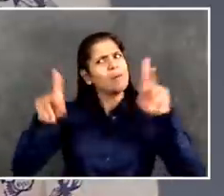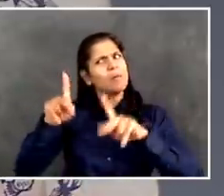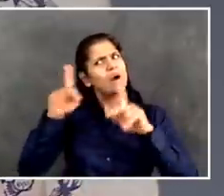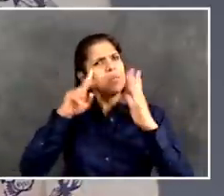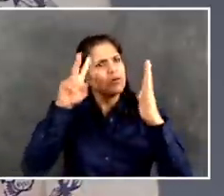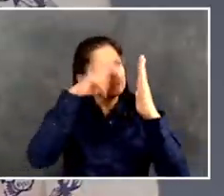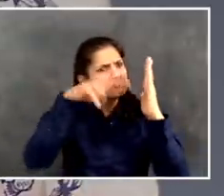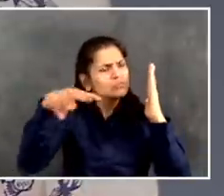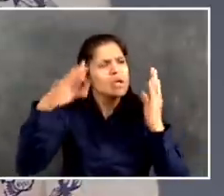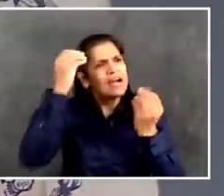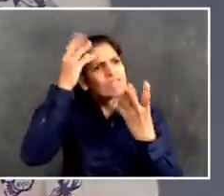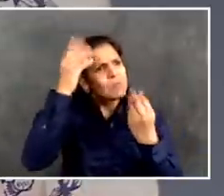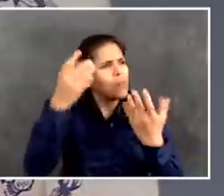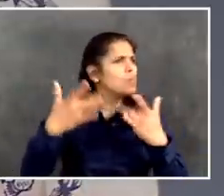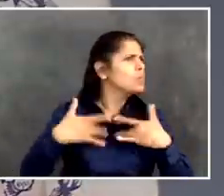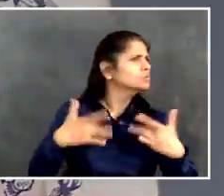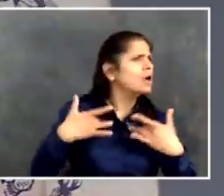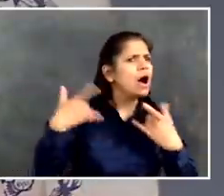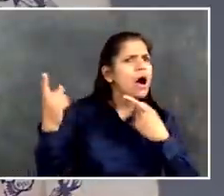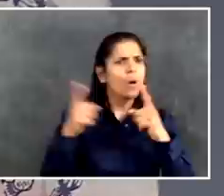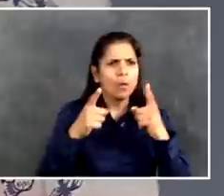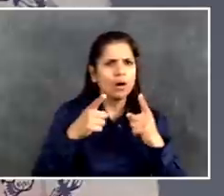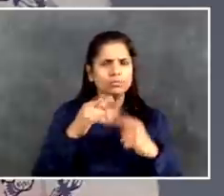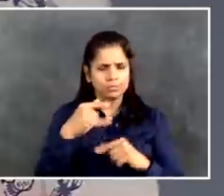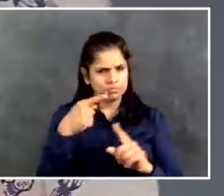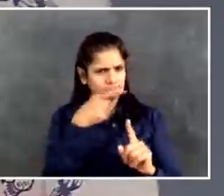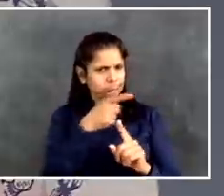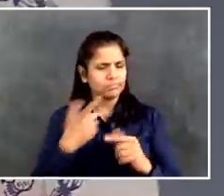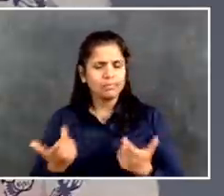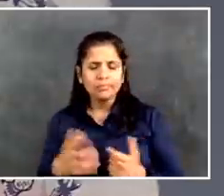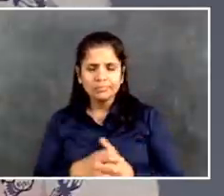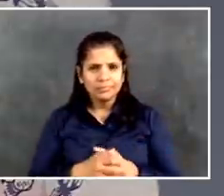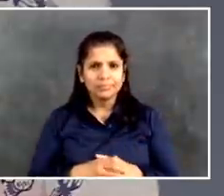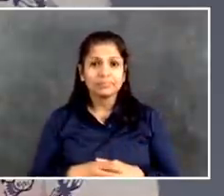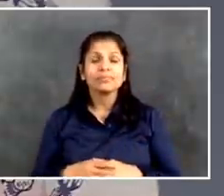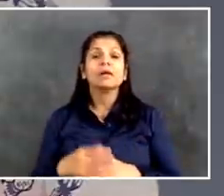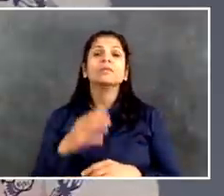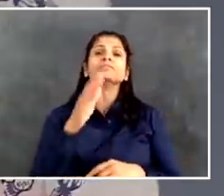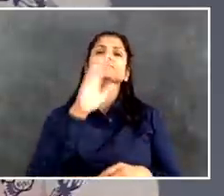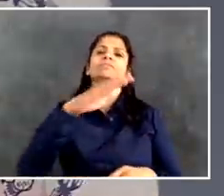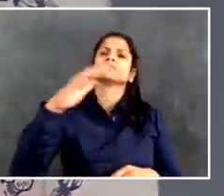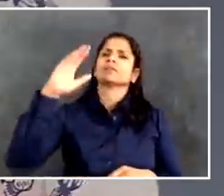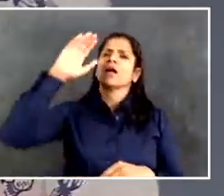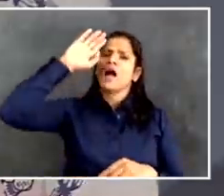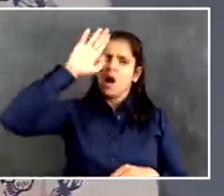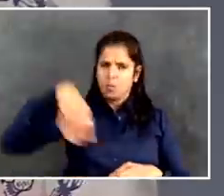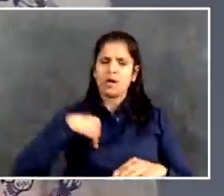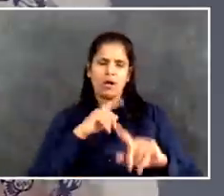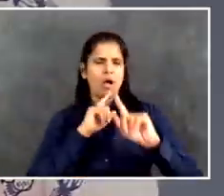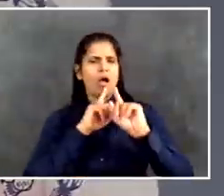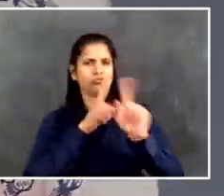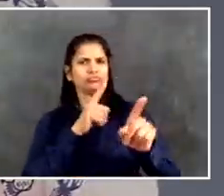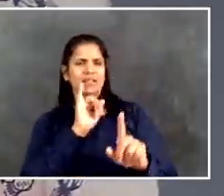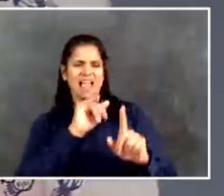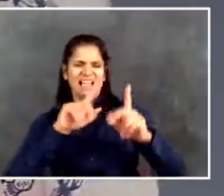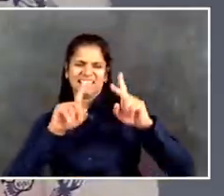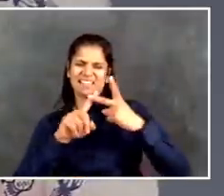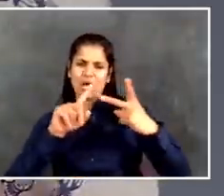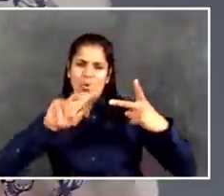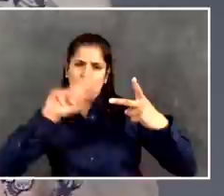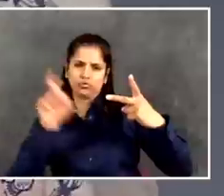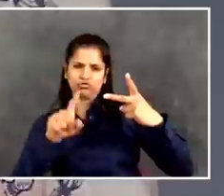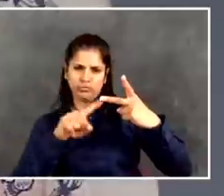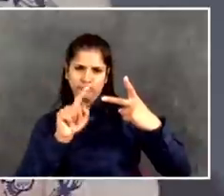answer on the second part, I'm hoping that Freddie Goldstein is going to write me an answer on the first part, because I'm confused why if starts tonight.